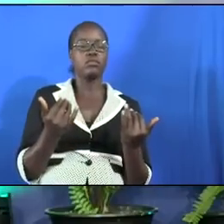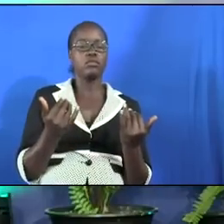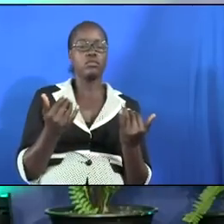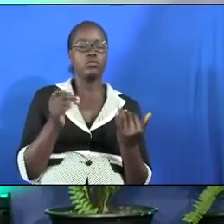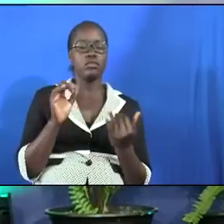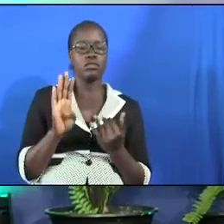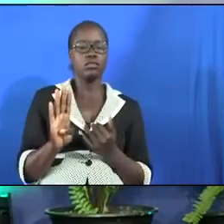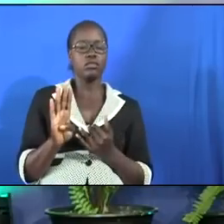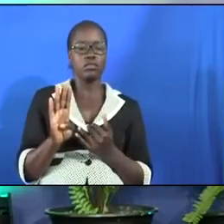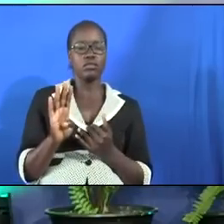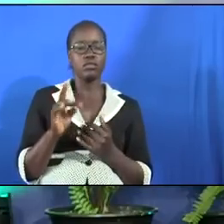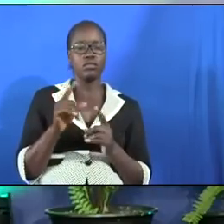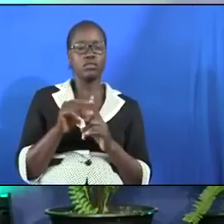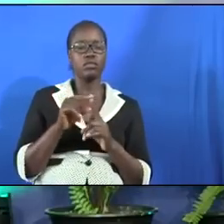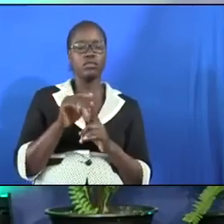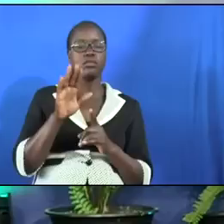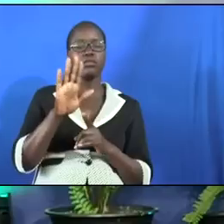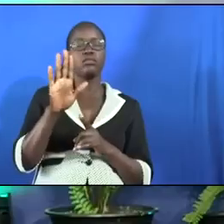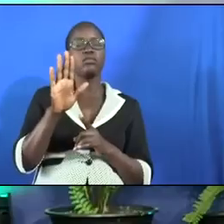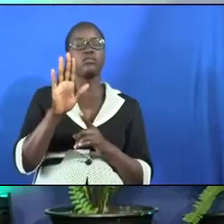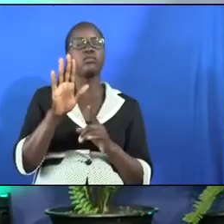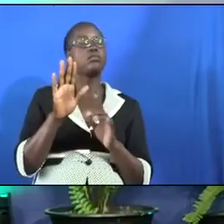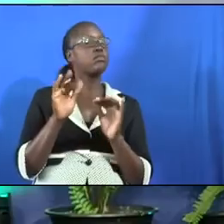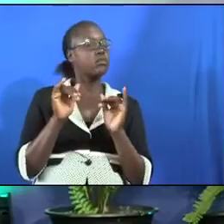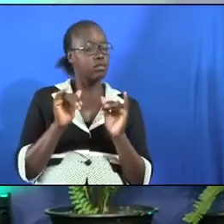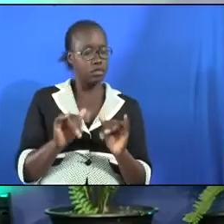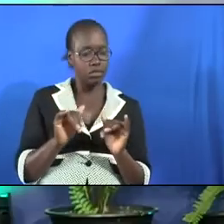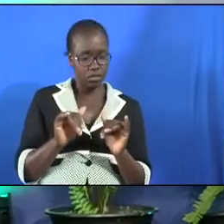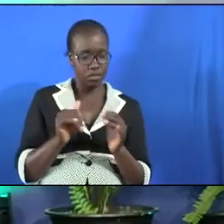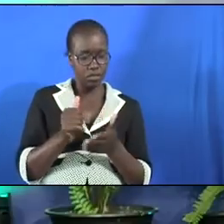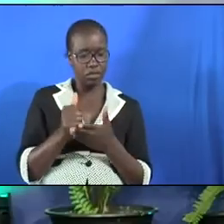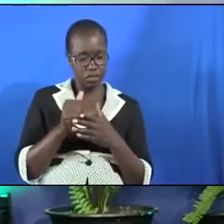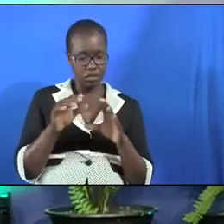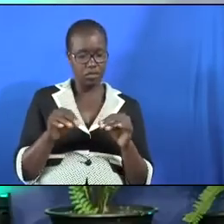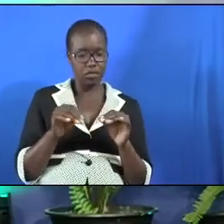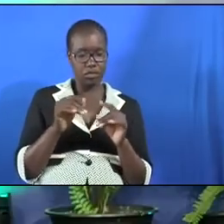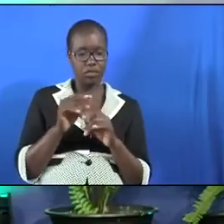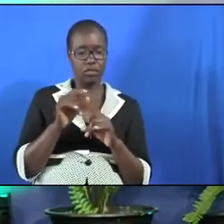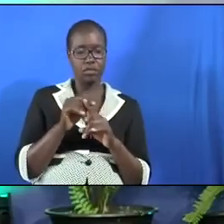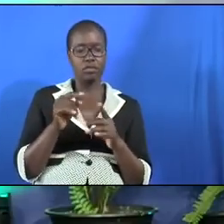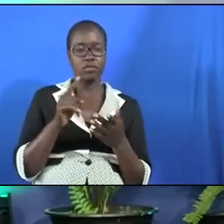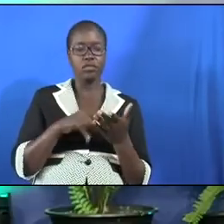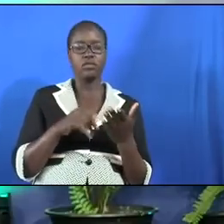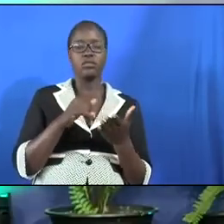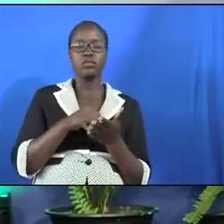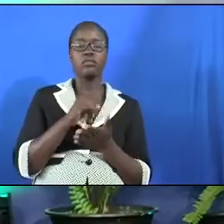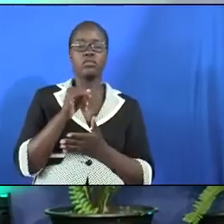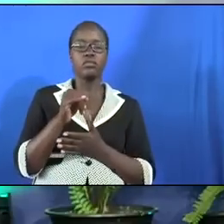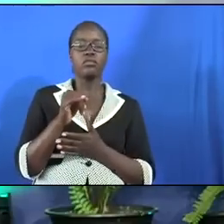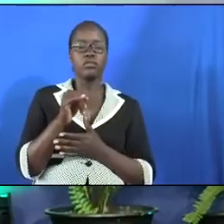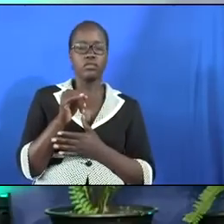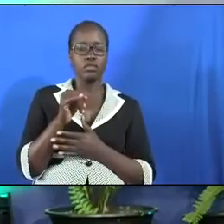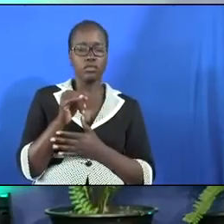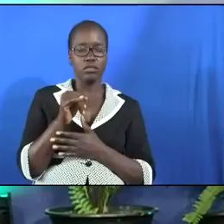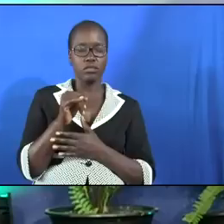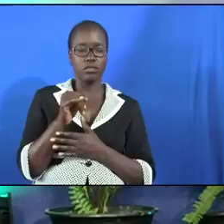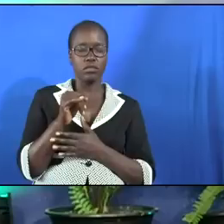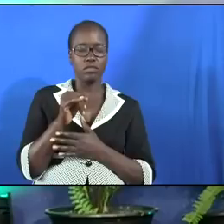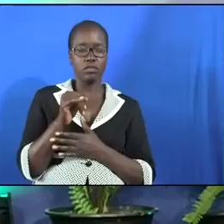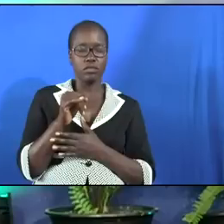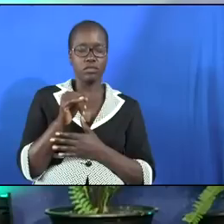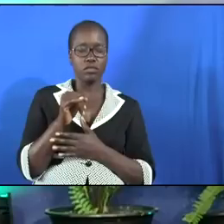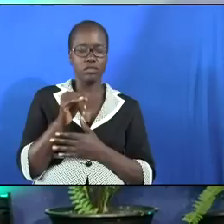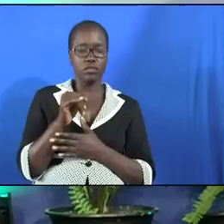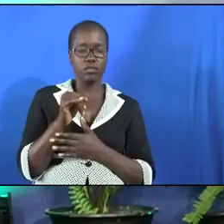for your word is your word help us to take your word the way it is when it says Sabbath is Sabbath